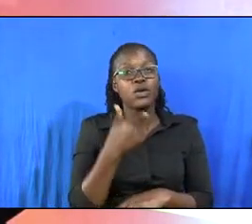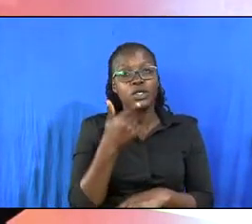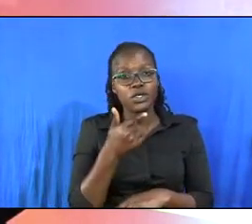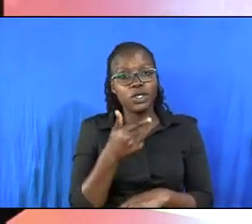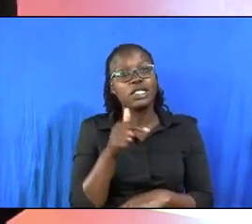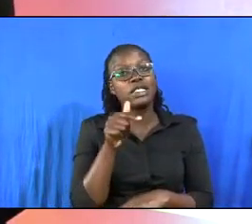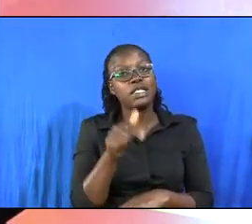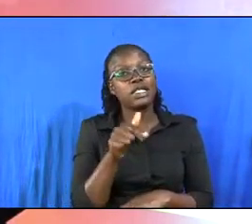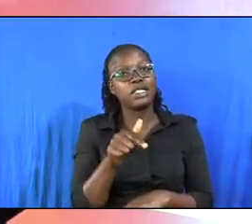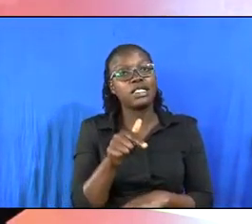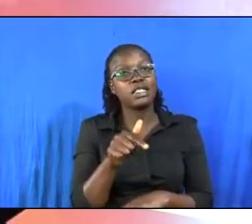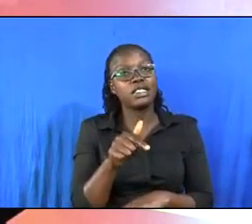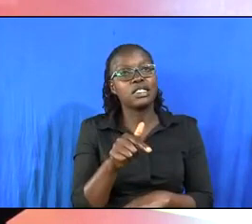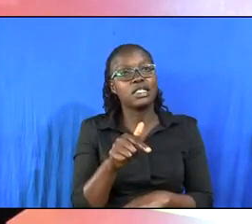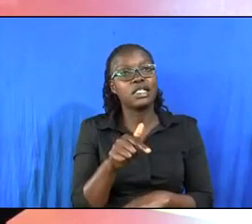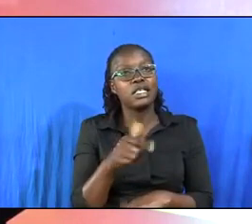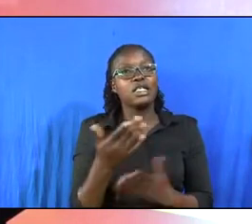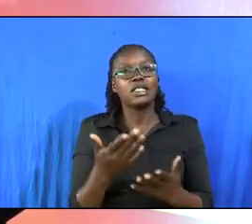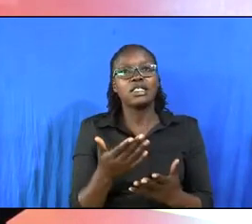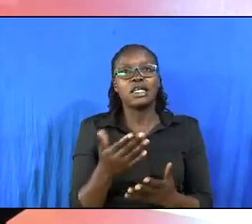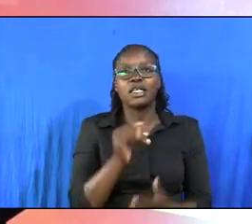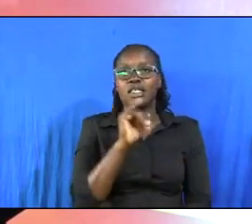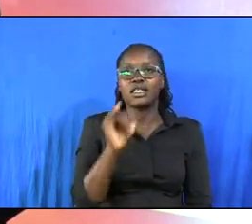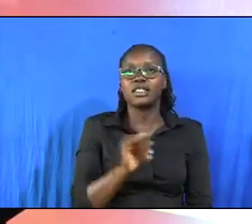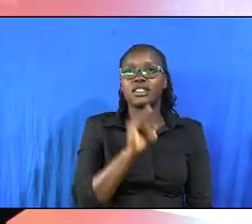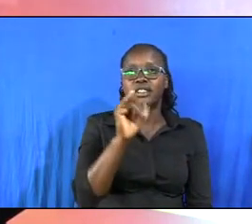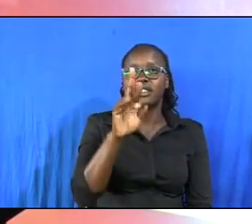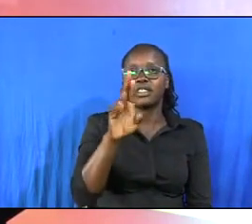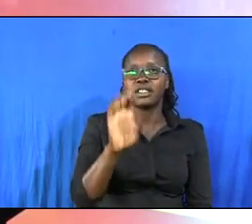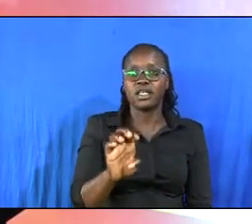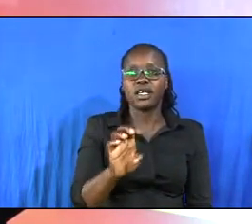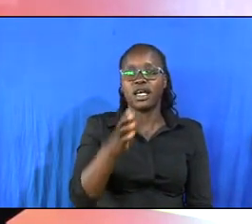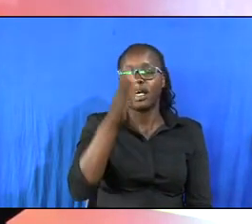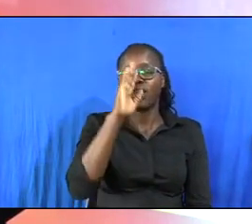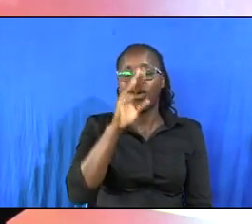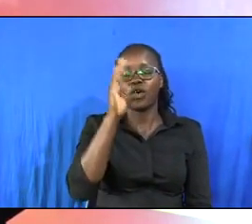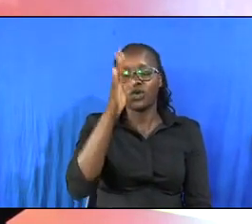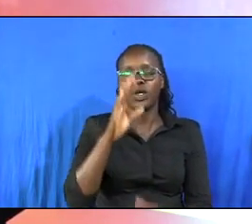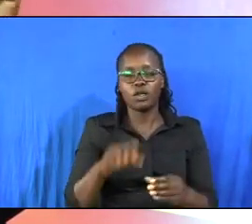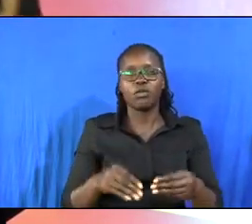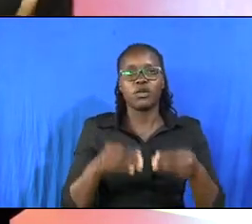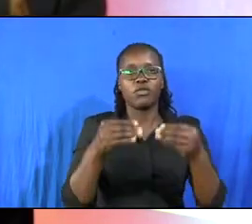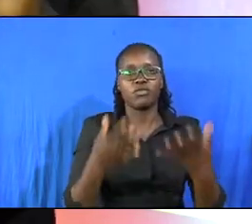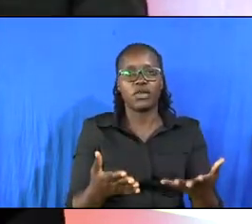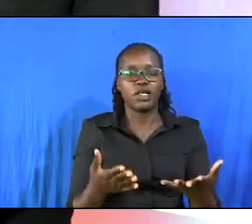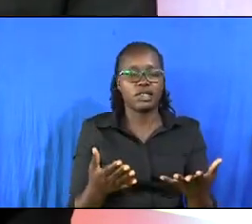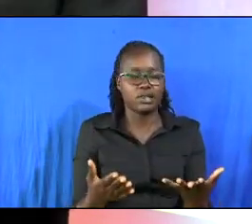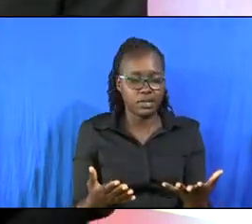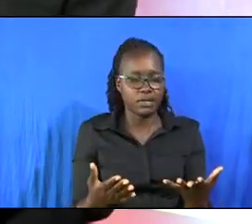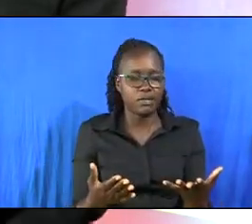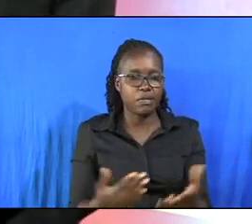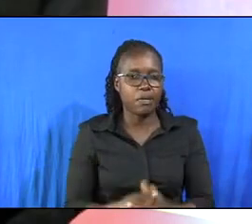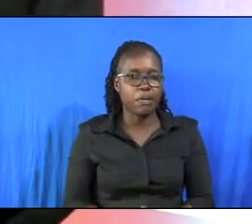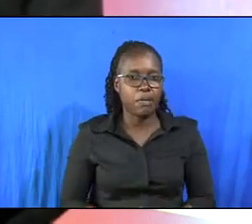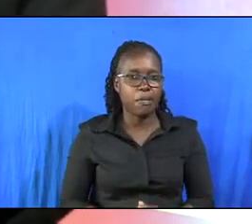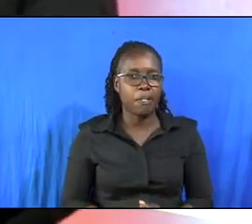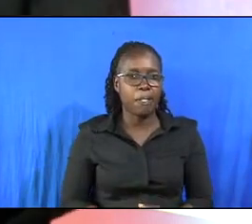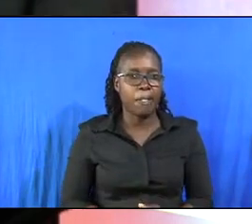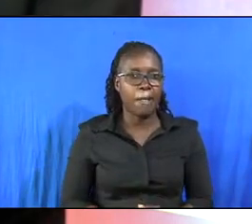are told that it was known as jireh jehovah jireh god will provide oh god the provider